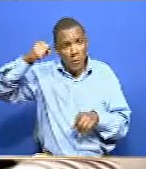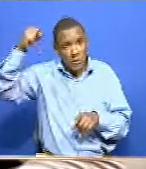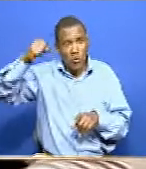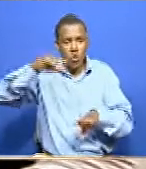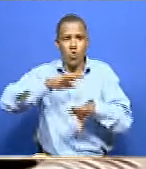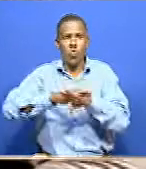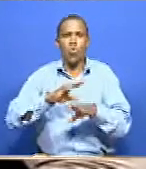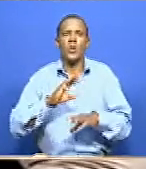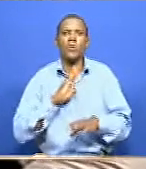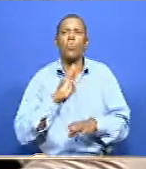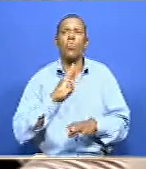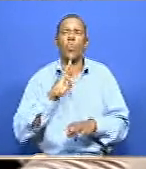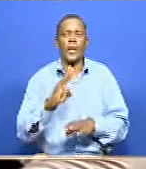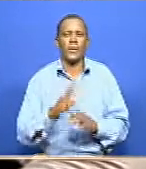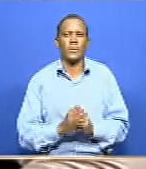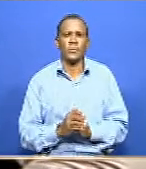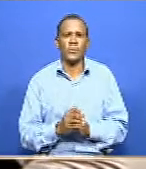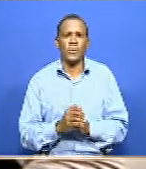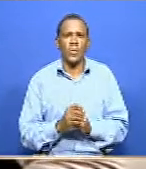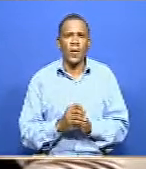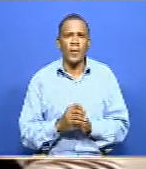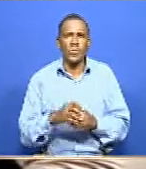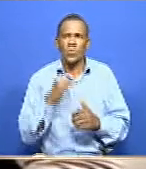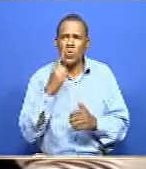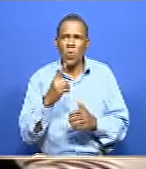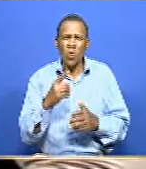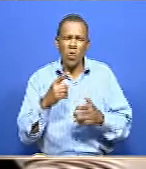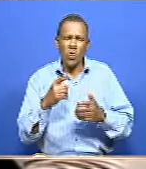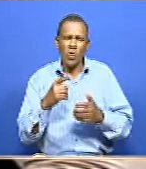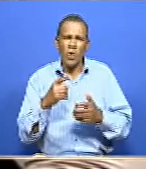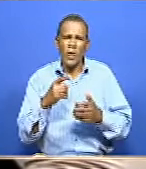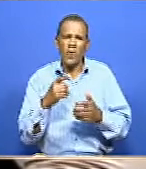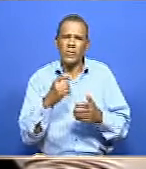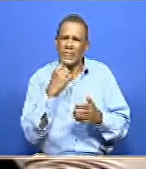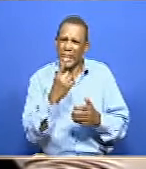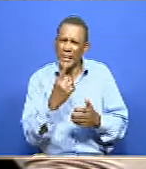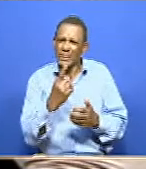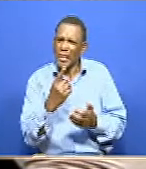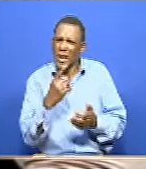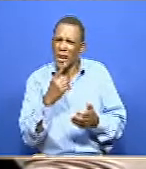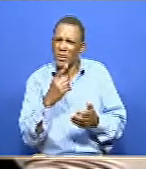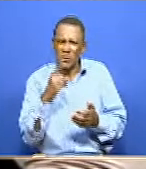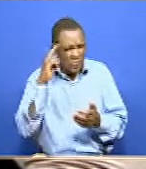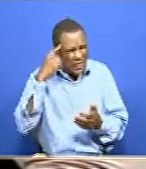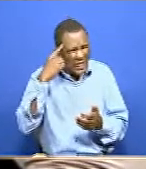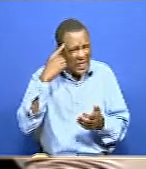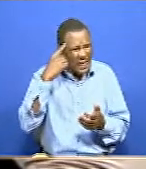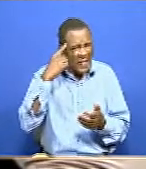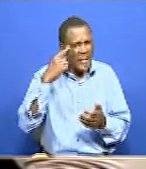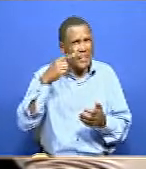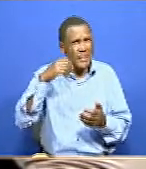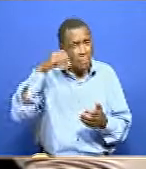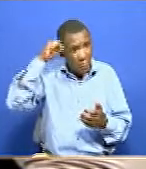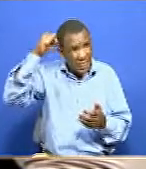a very honest feedback from you. Do you think there is that political goodwill from the national government, the